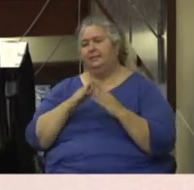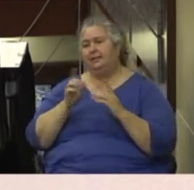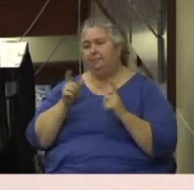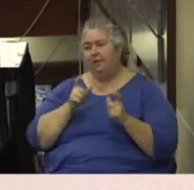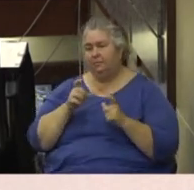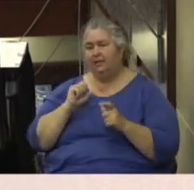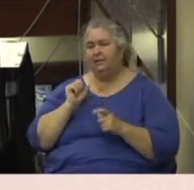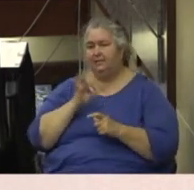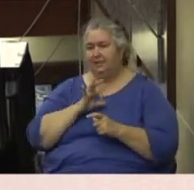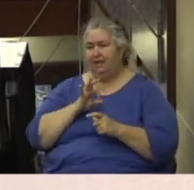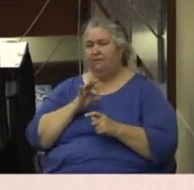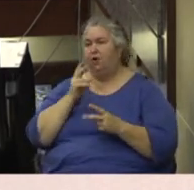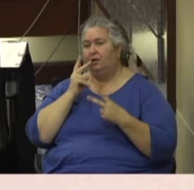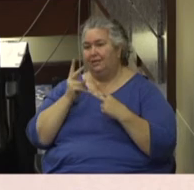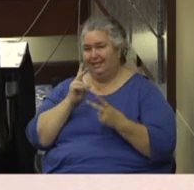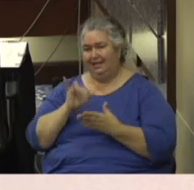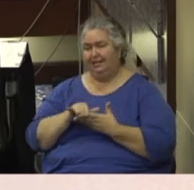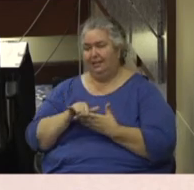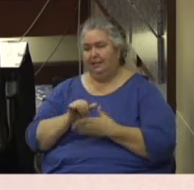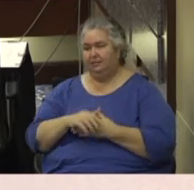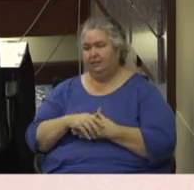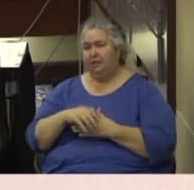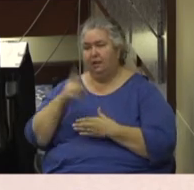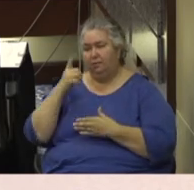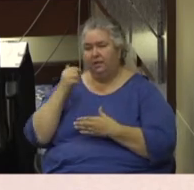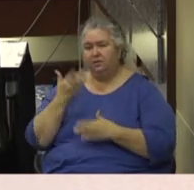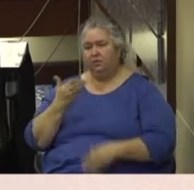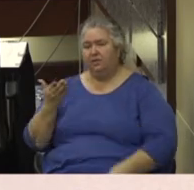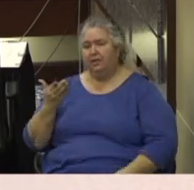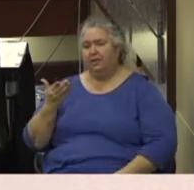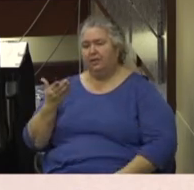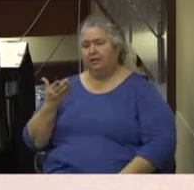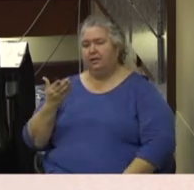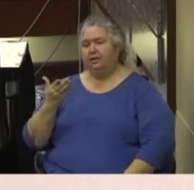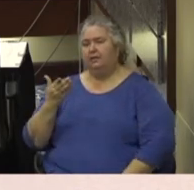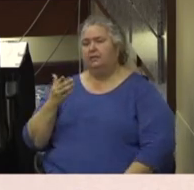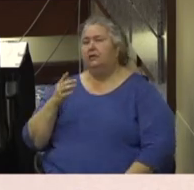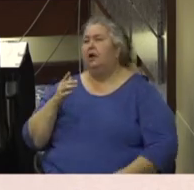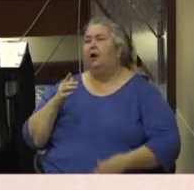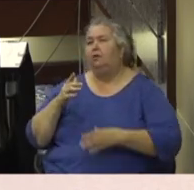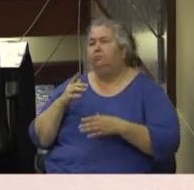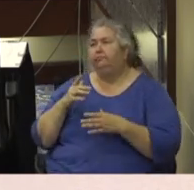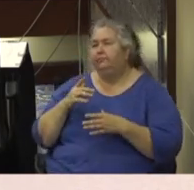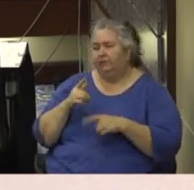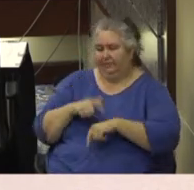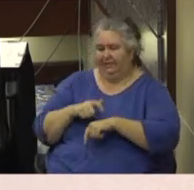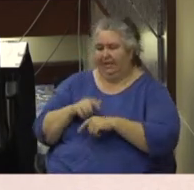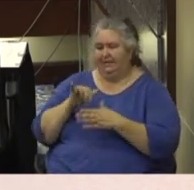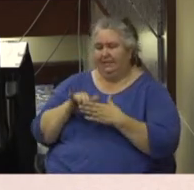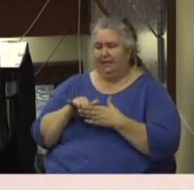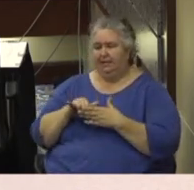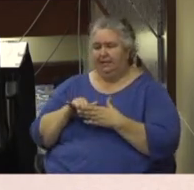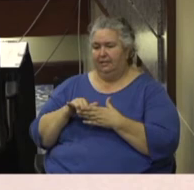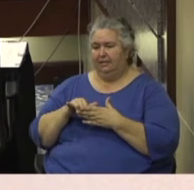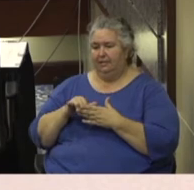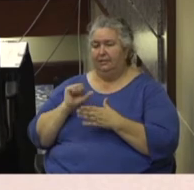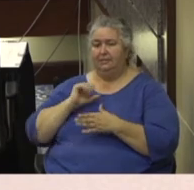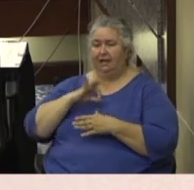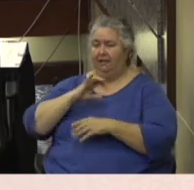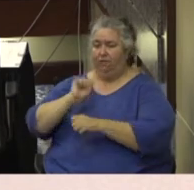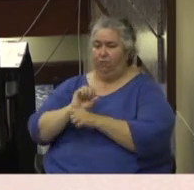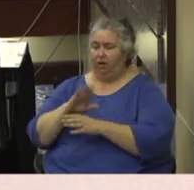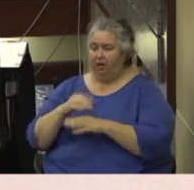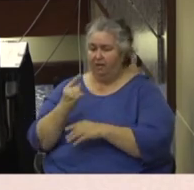staff are, are seeing this, uh, because there are things that there, there have been instances of things that staff has been working on that they didn't realize, uh,